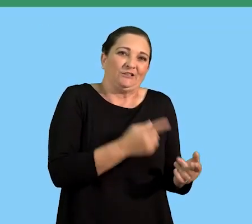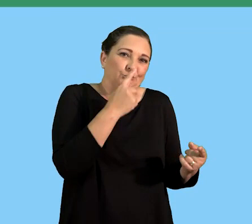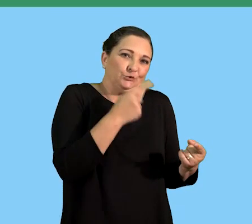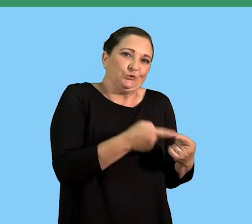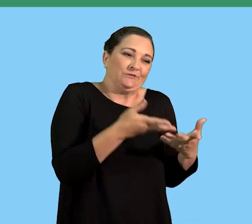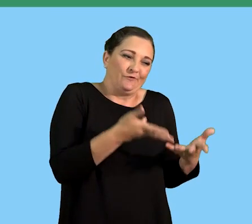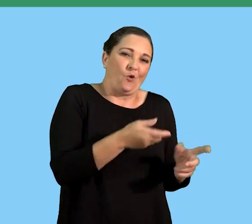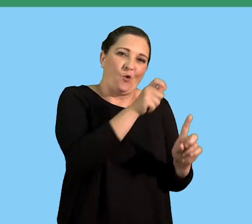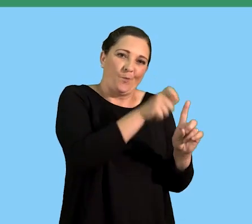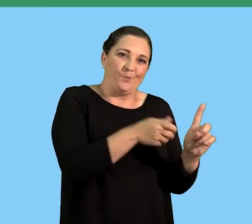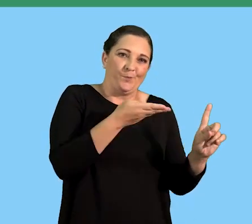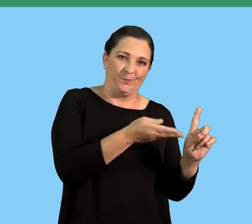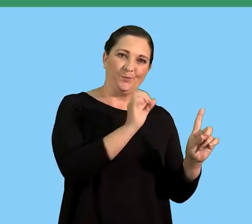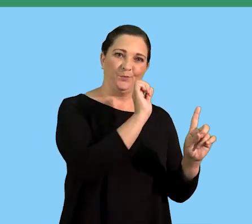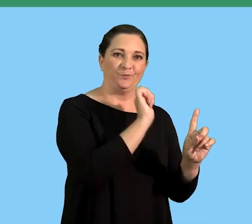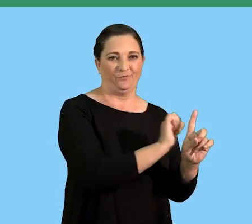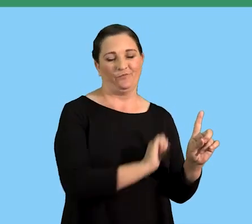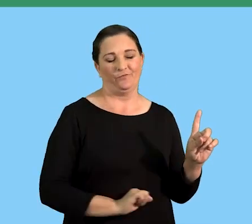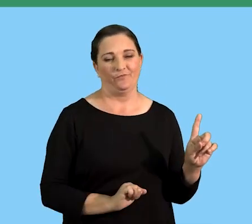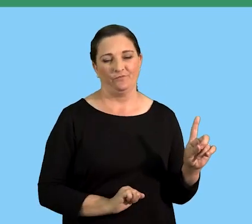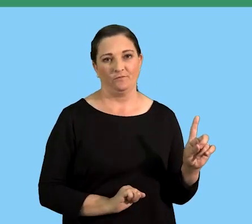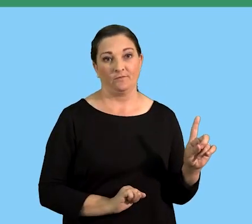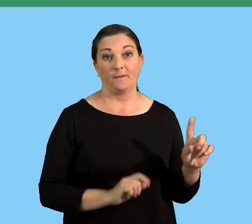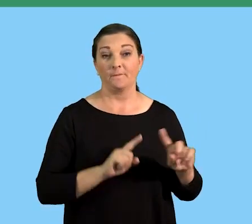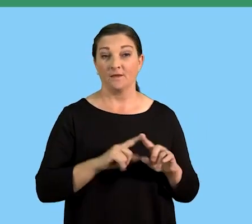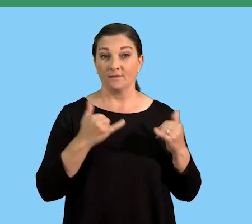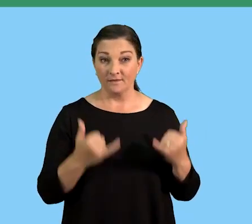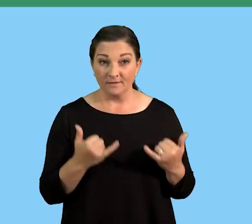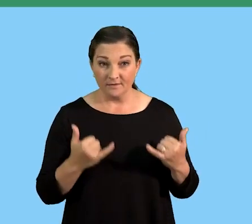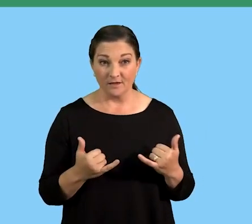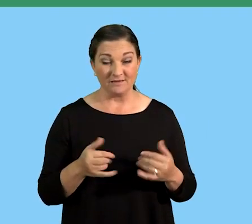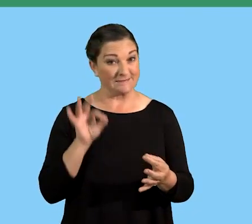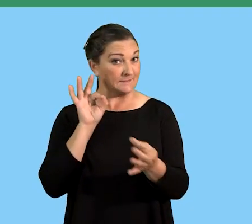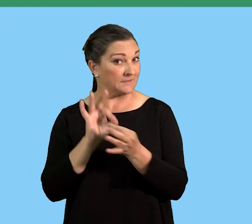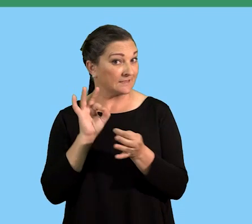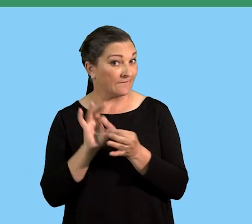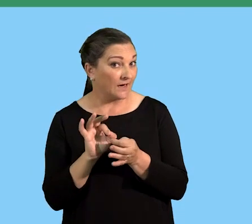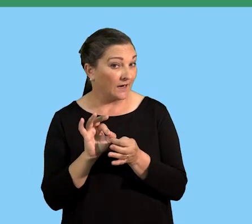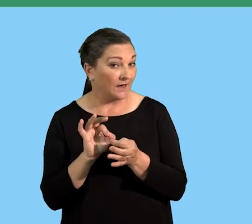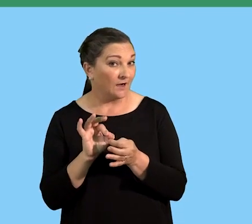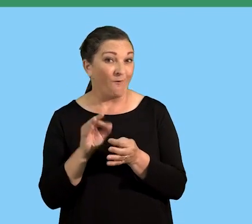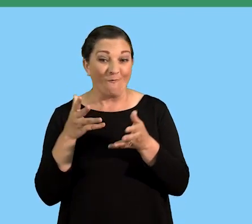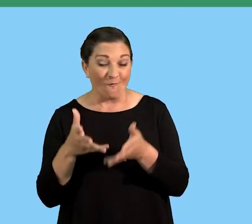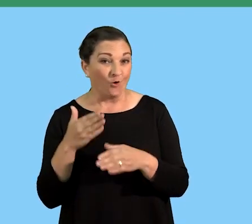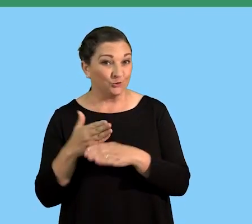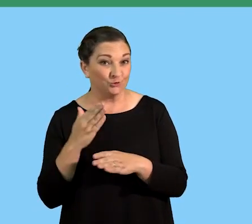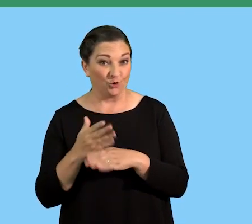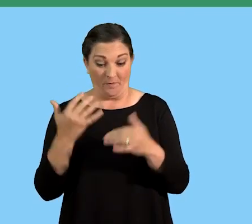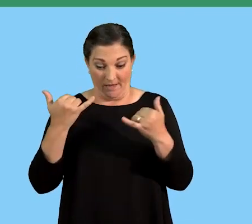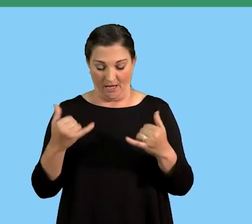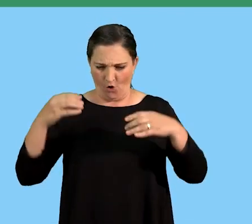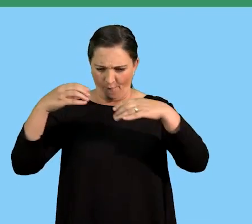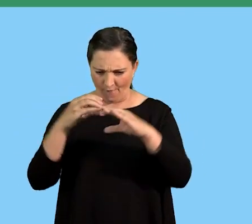telling you what the duties of that job require. But then now when I'm looking at the specification,